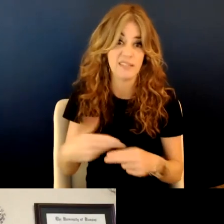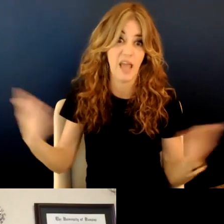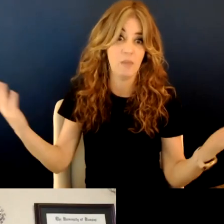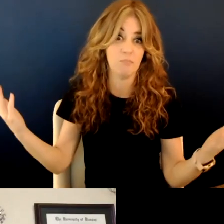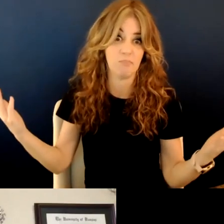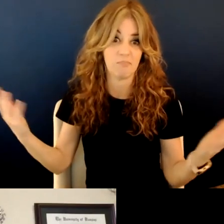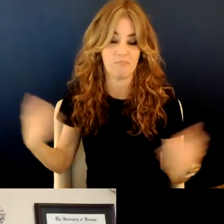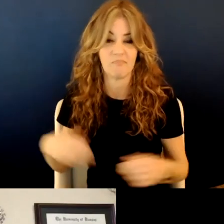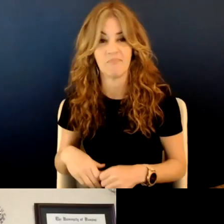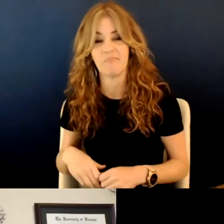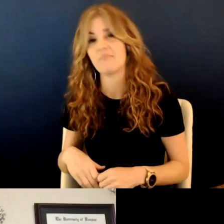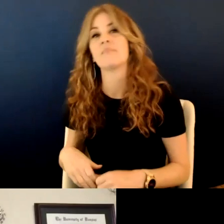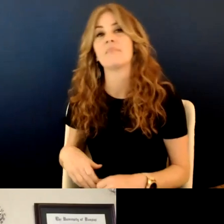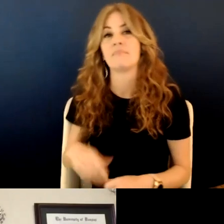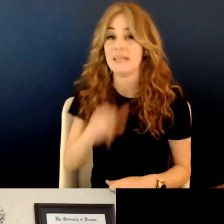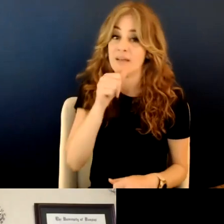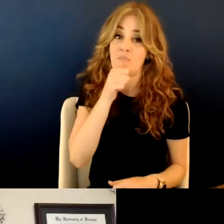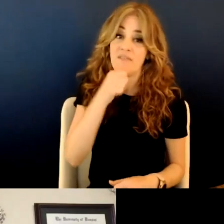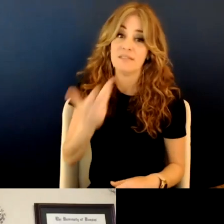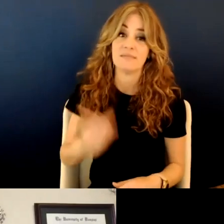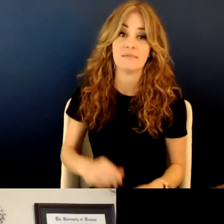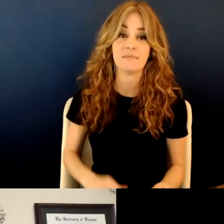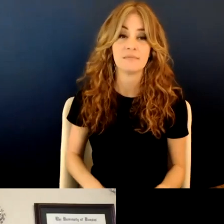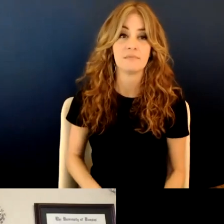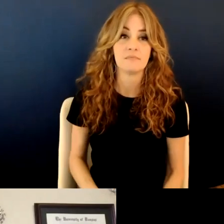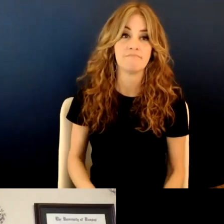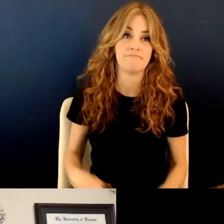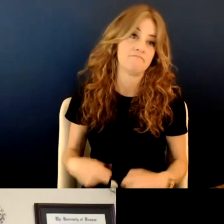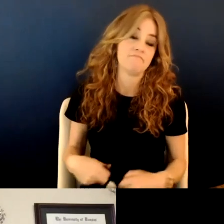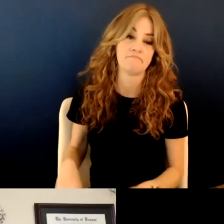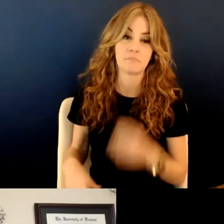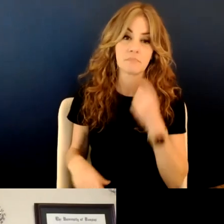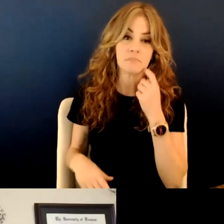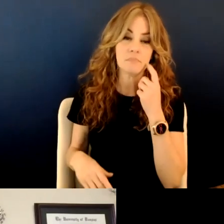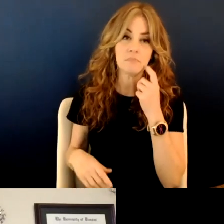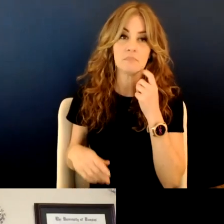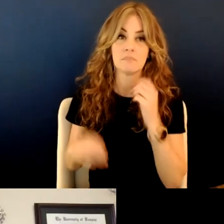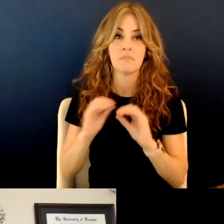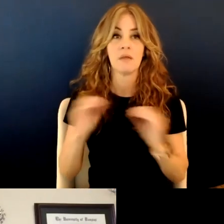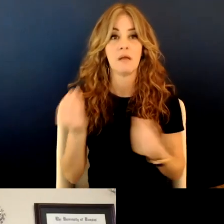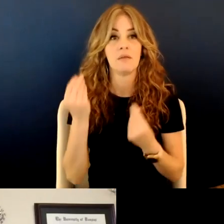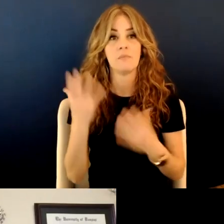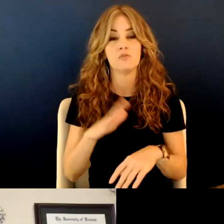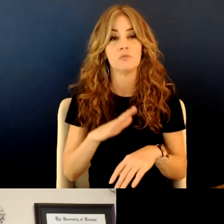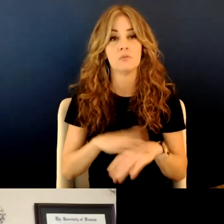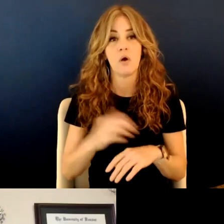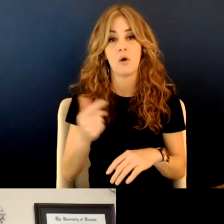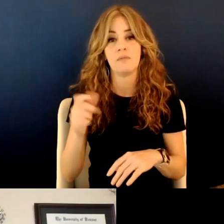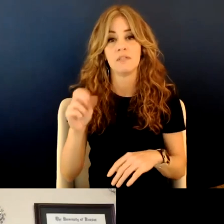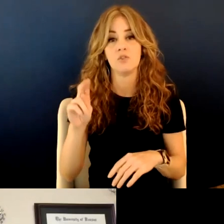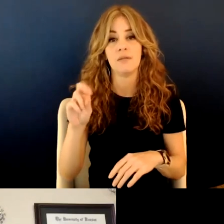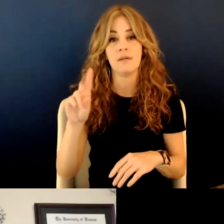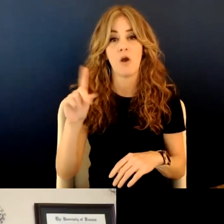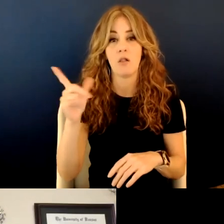none of that is, is private information. Um, and none of the information that is on any of the genealogy sites